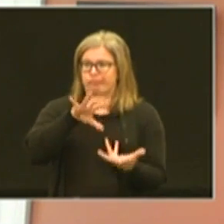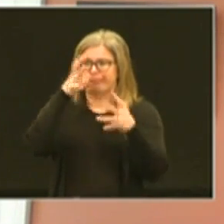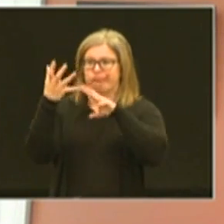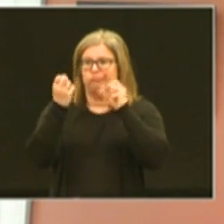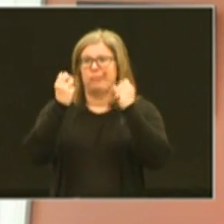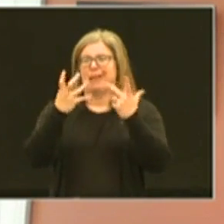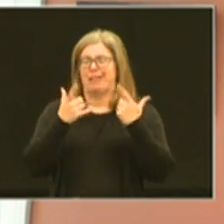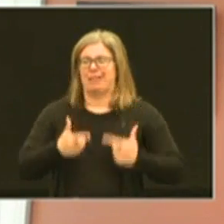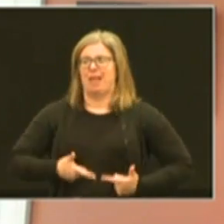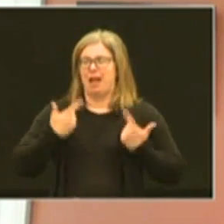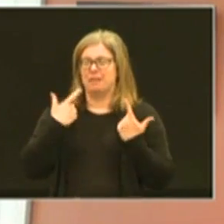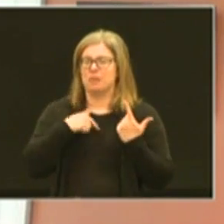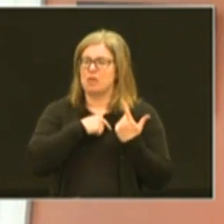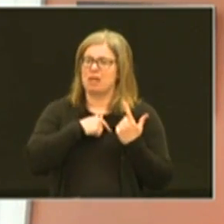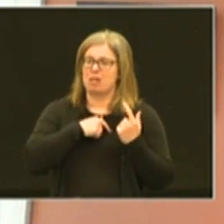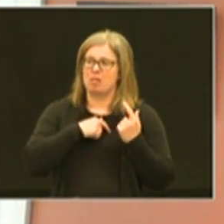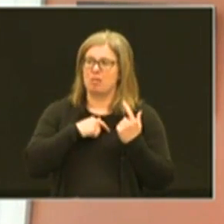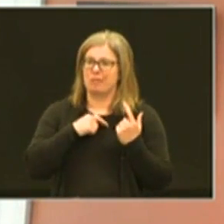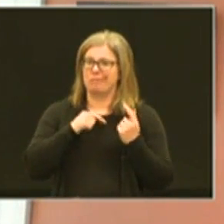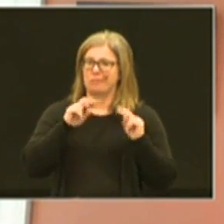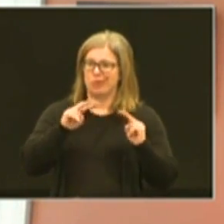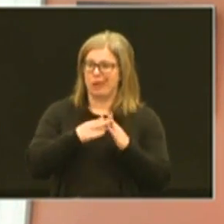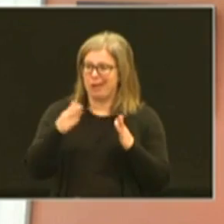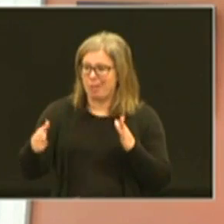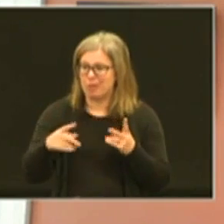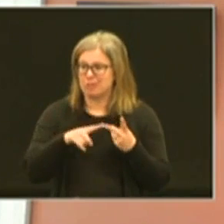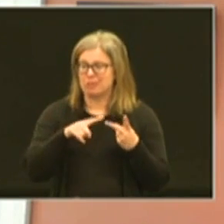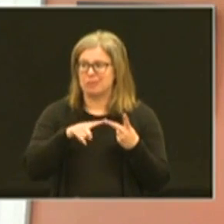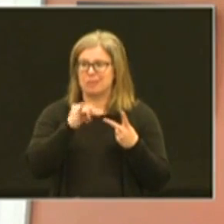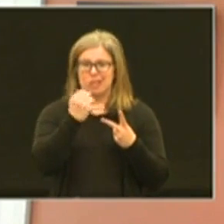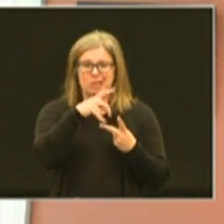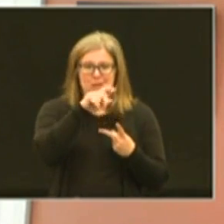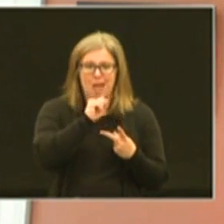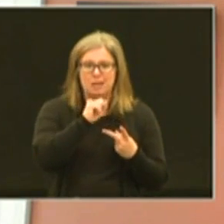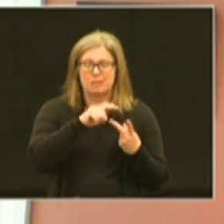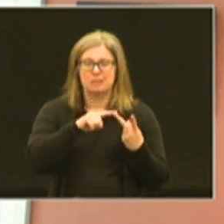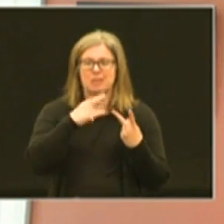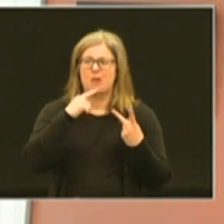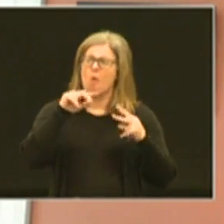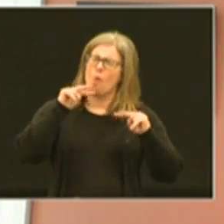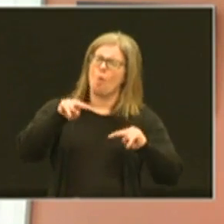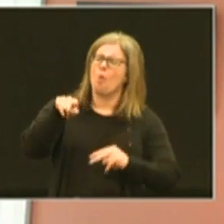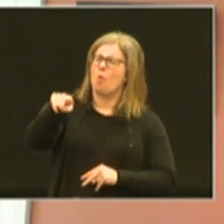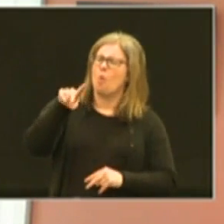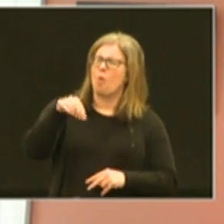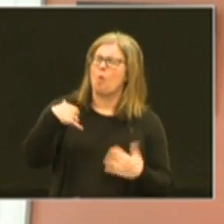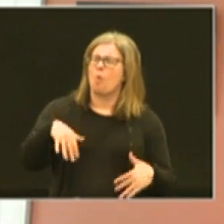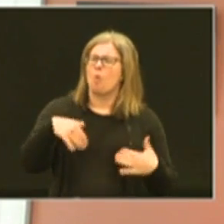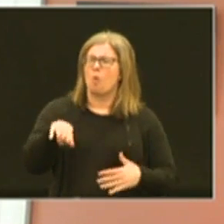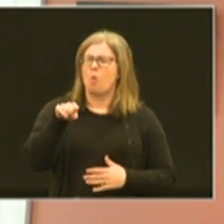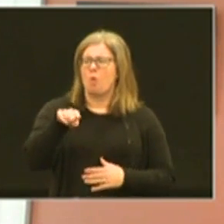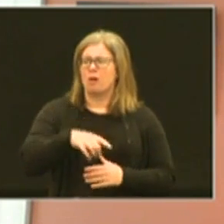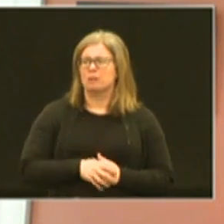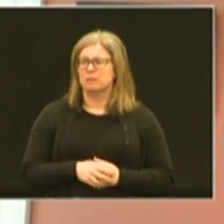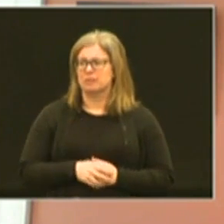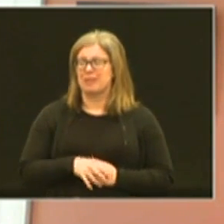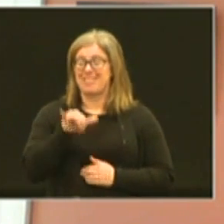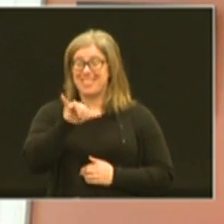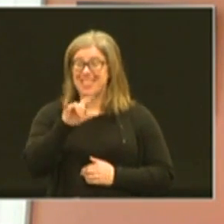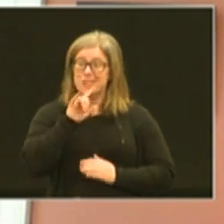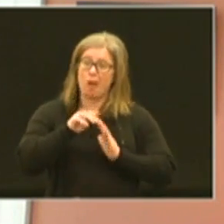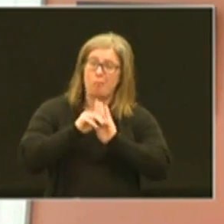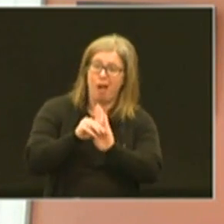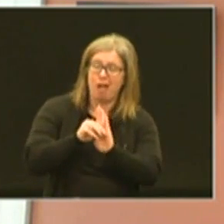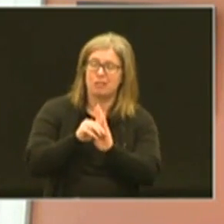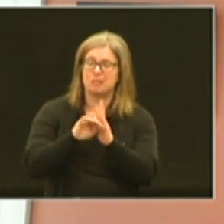lives we can just look at our neighbors we can look at jcps and say look what they're doing you know these are the